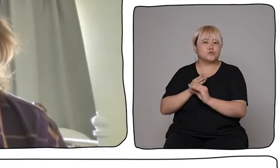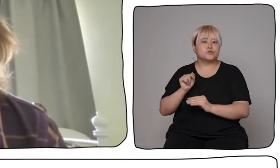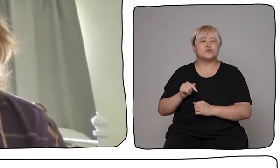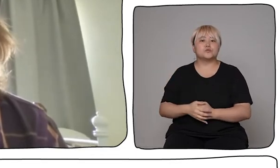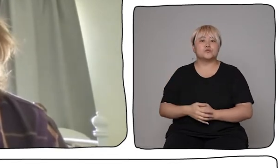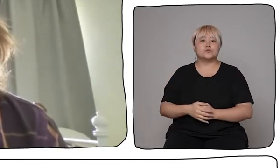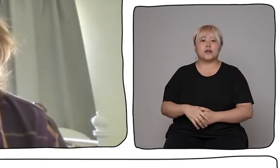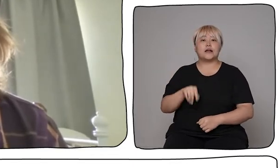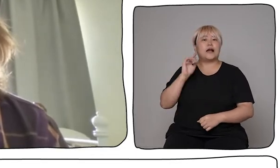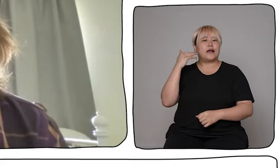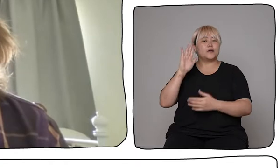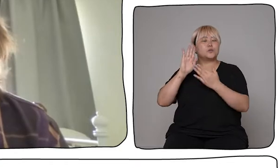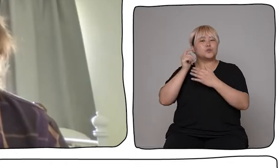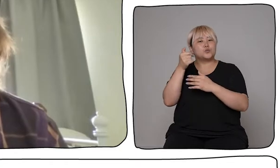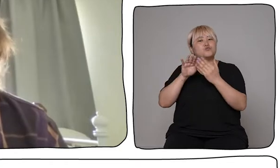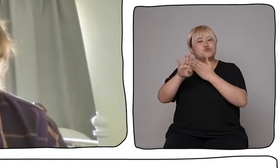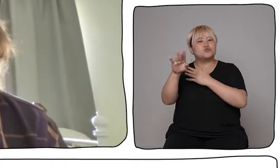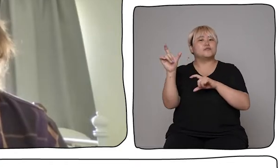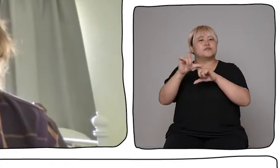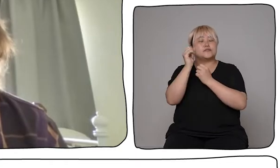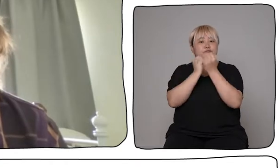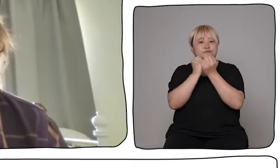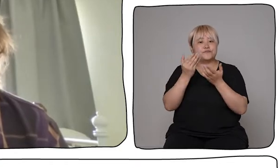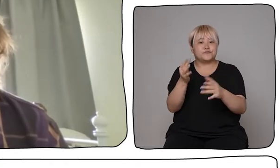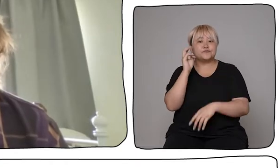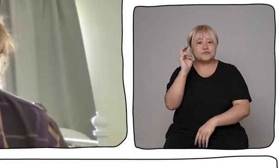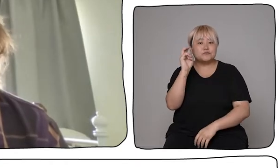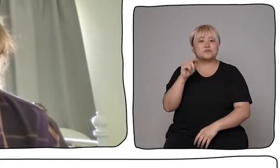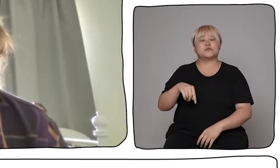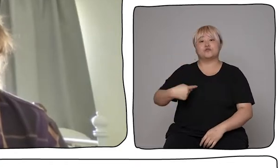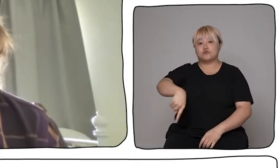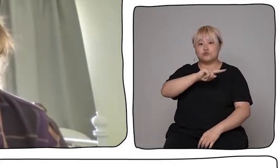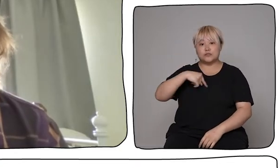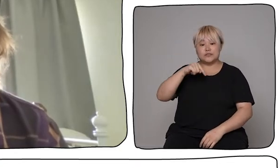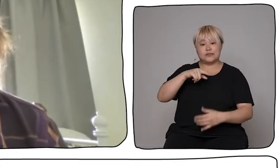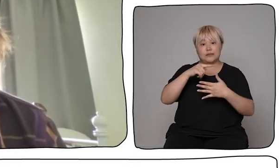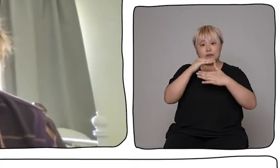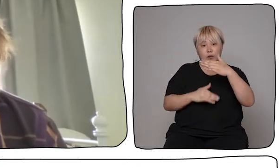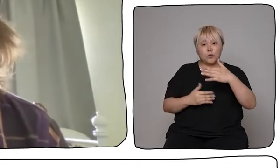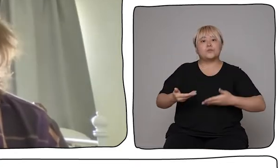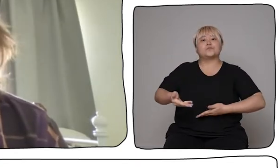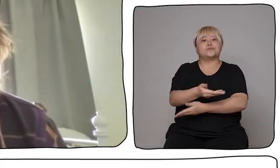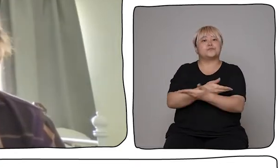amplify and exhibit at the DADA.